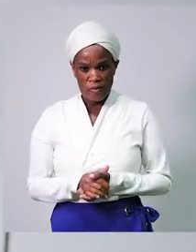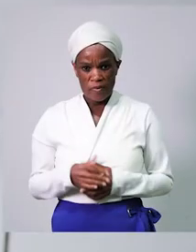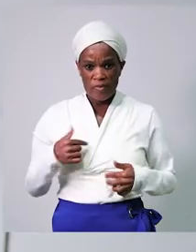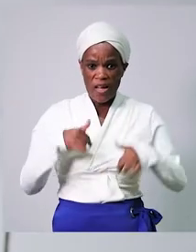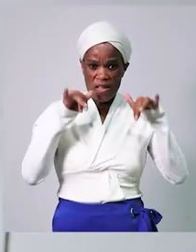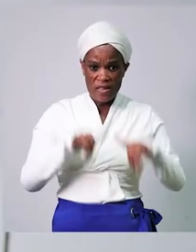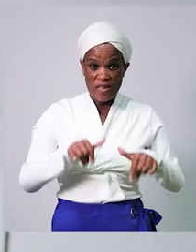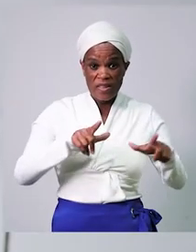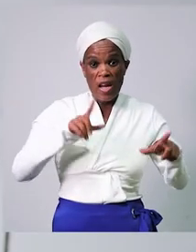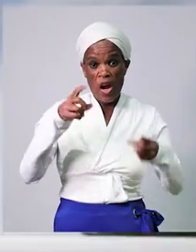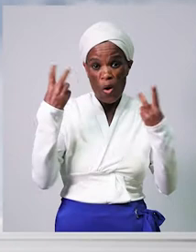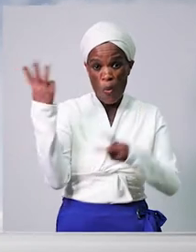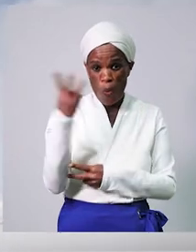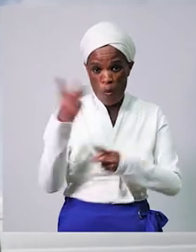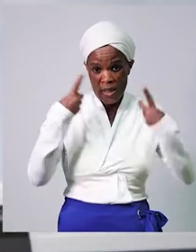What the town live doesn't town.